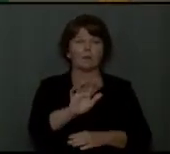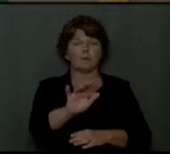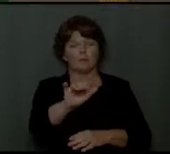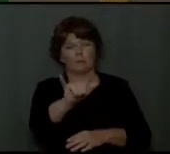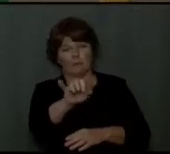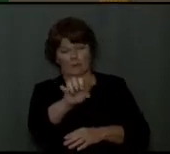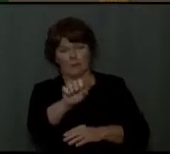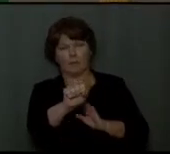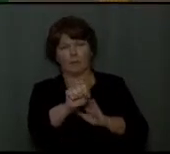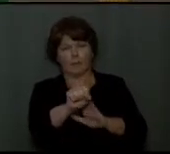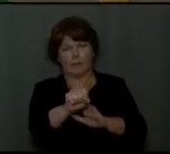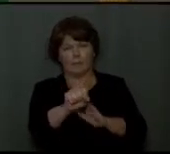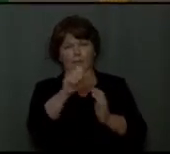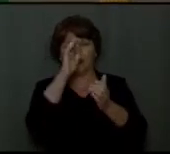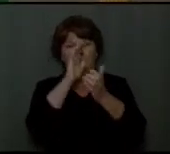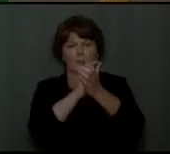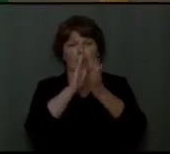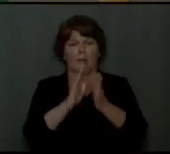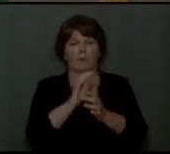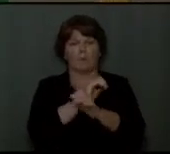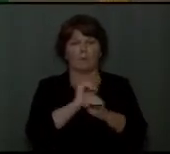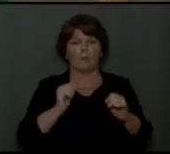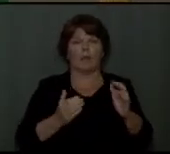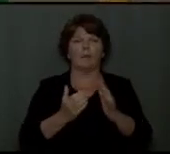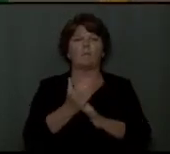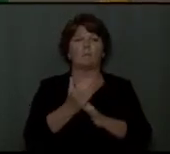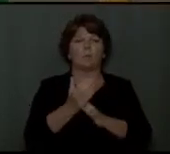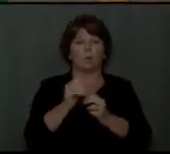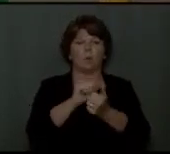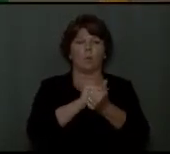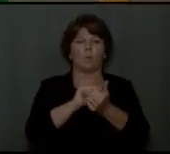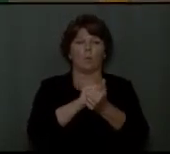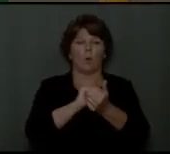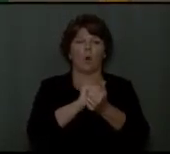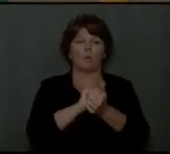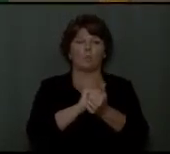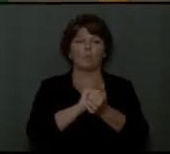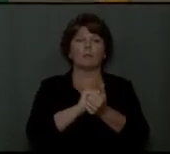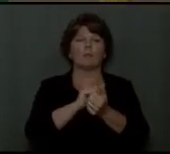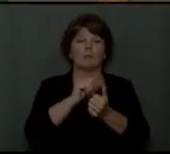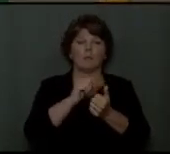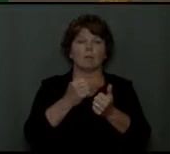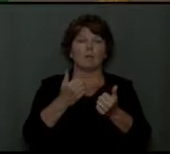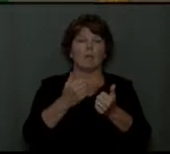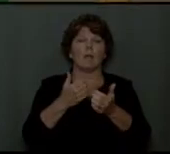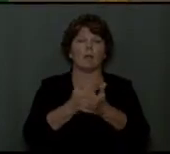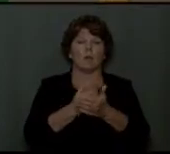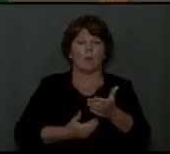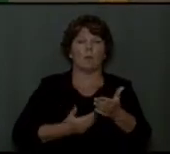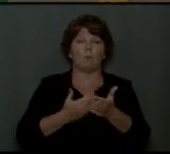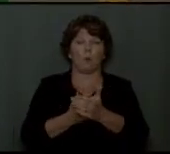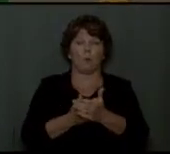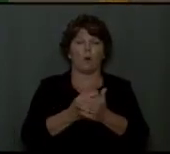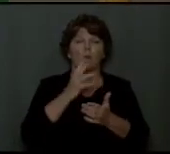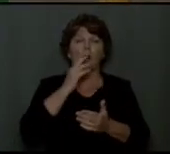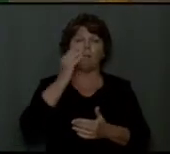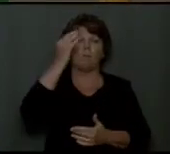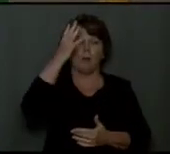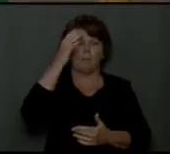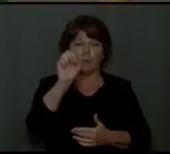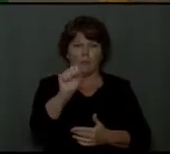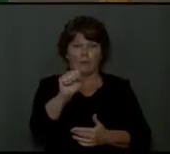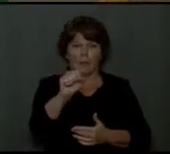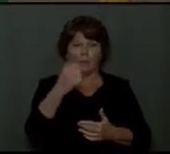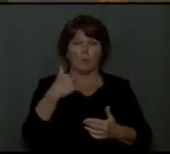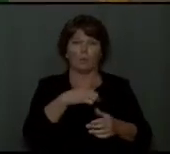yes, believers are saved through the divine washing and rebirth of baptism. It's through baptism that we